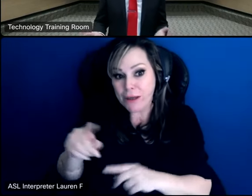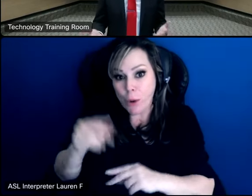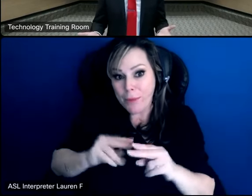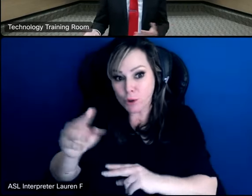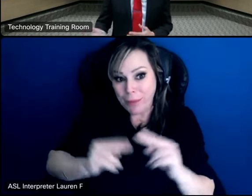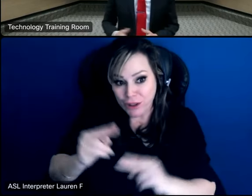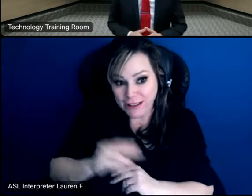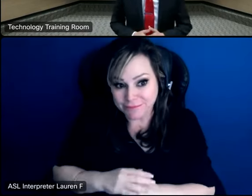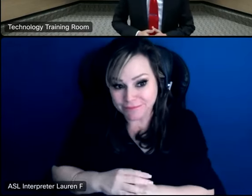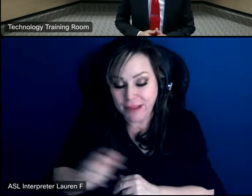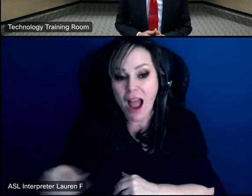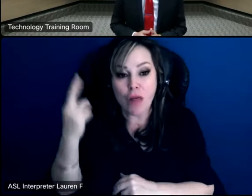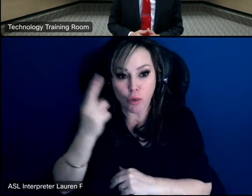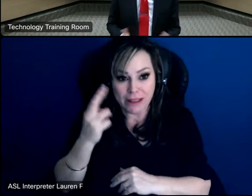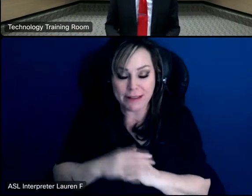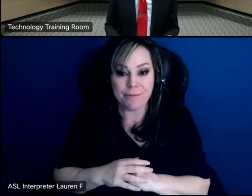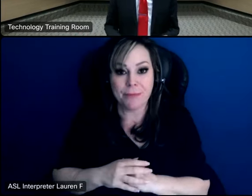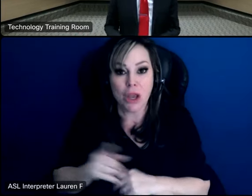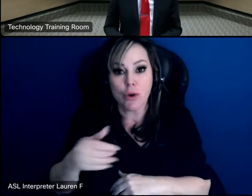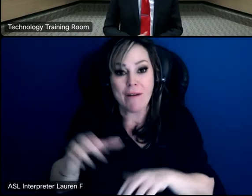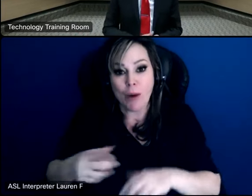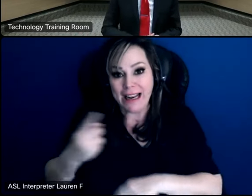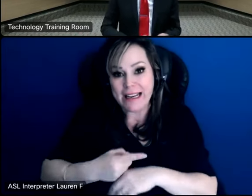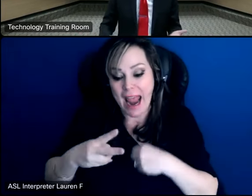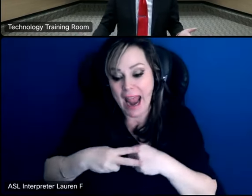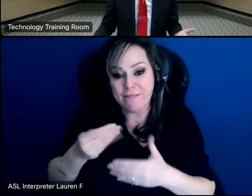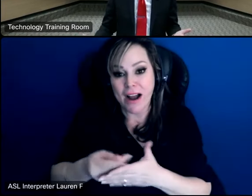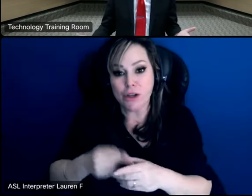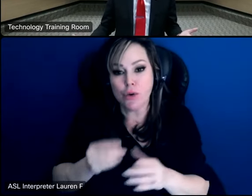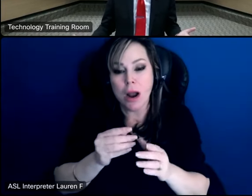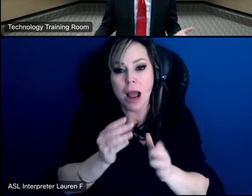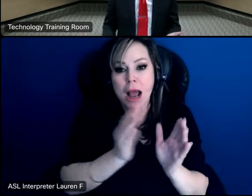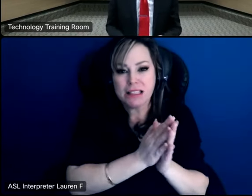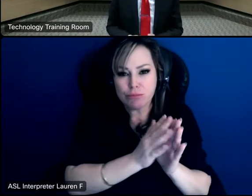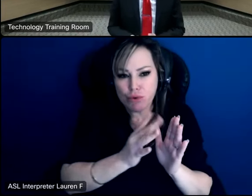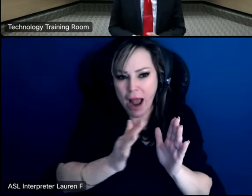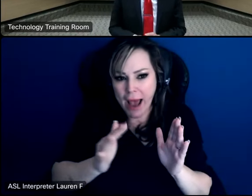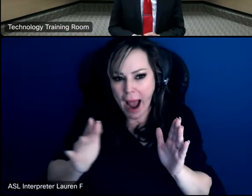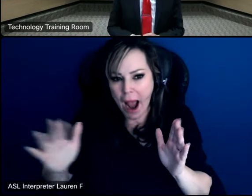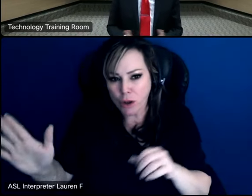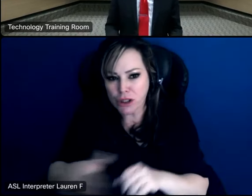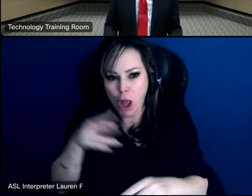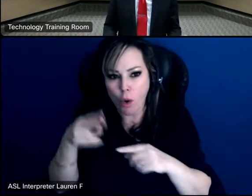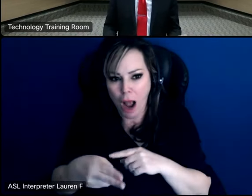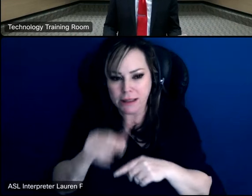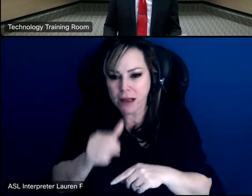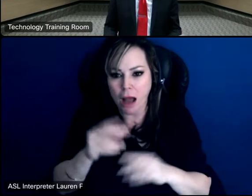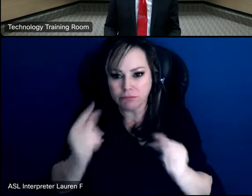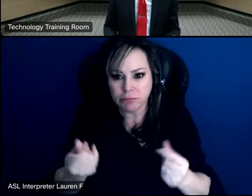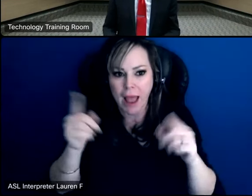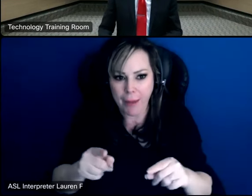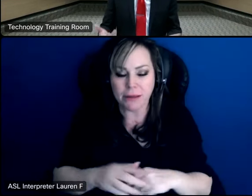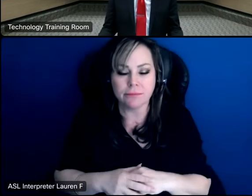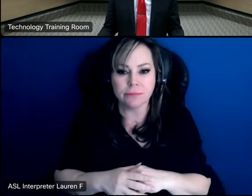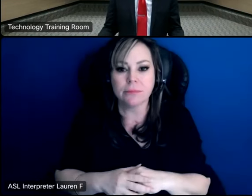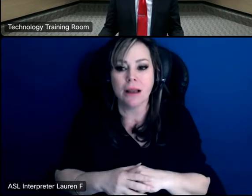of course is just what was mentioned you you have a rainy day fund to help spread out cuts when you need to and so that's why we we've maintained that fund